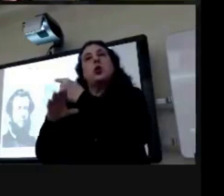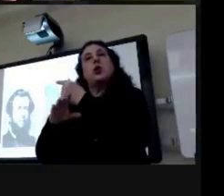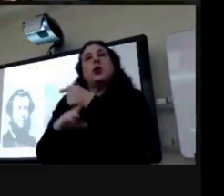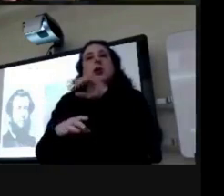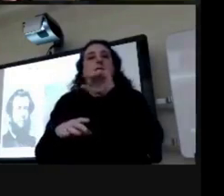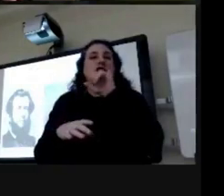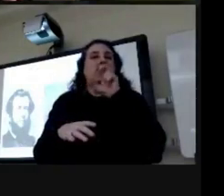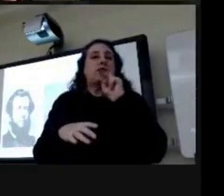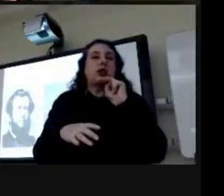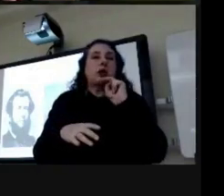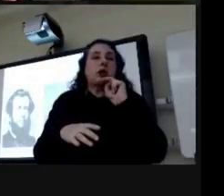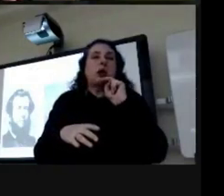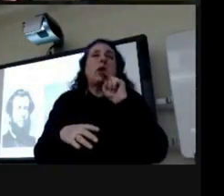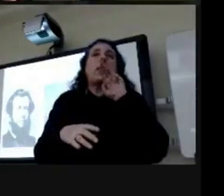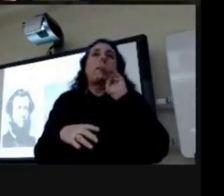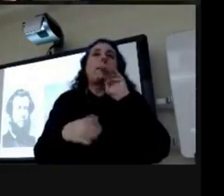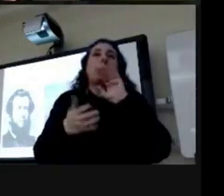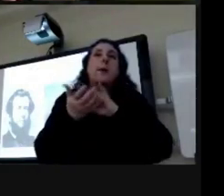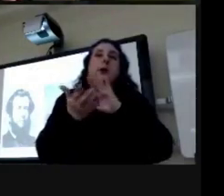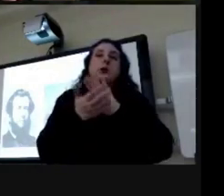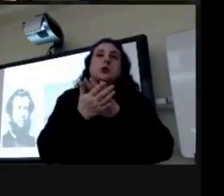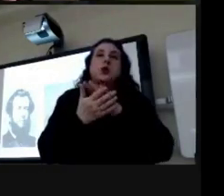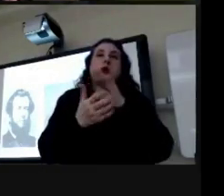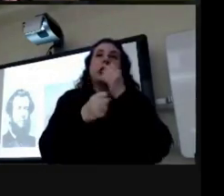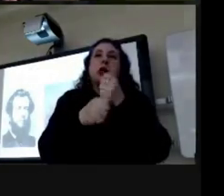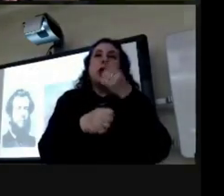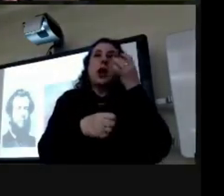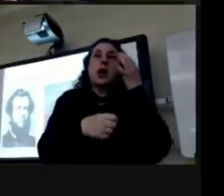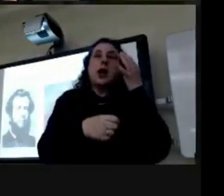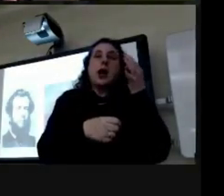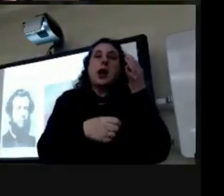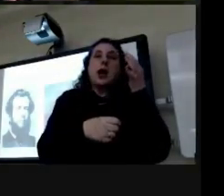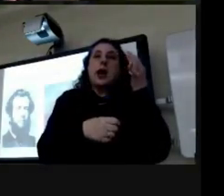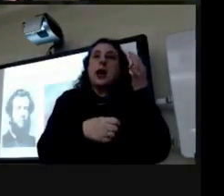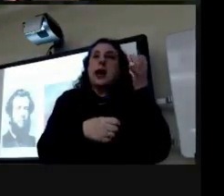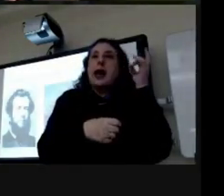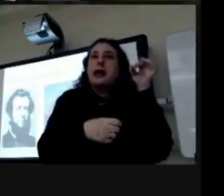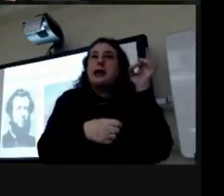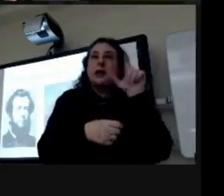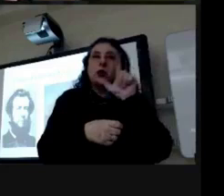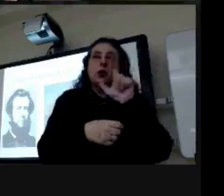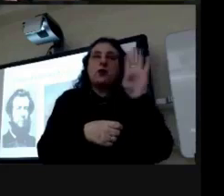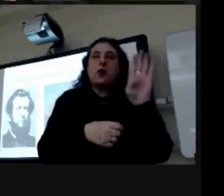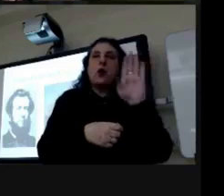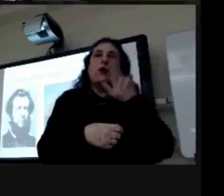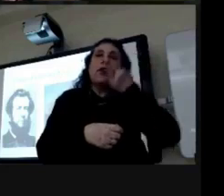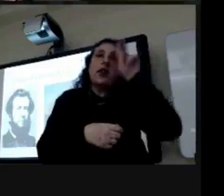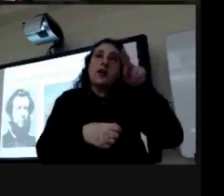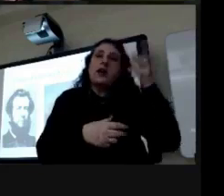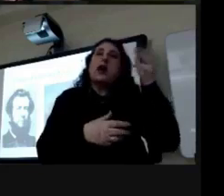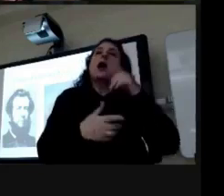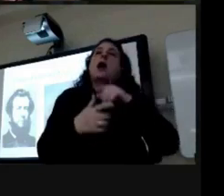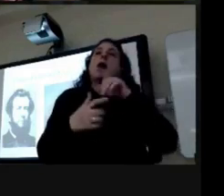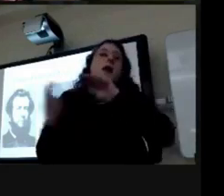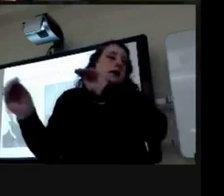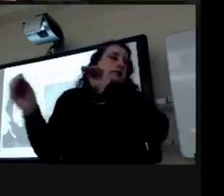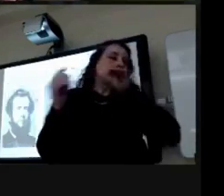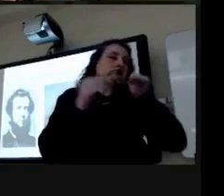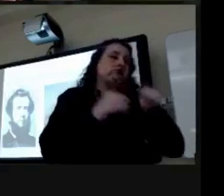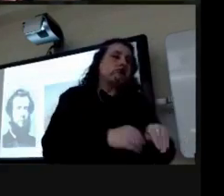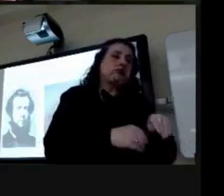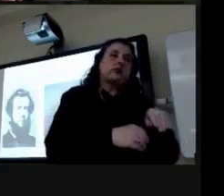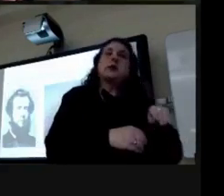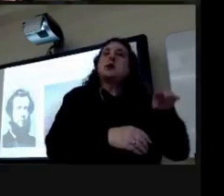jefferson medical school in 1824 in philadelphia and he practiced there until he came to springfield of